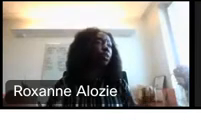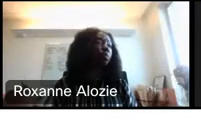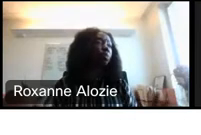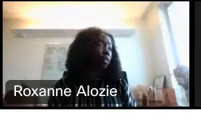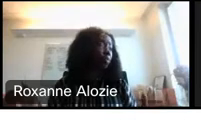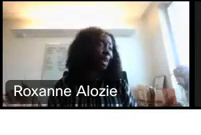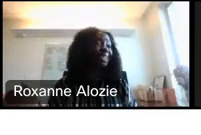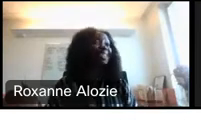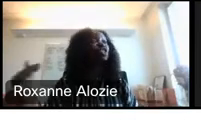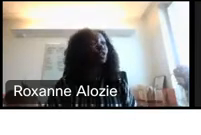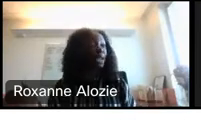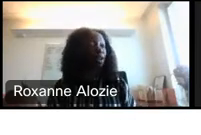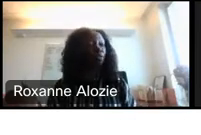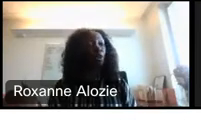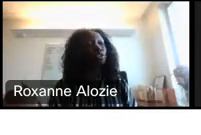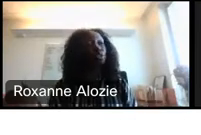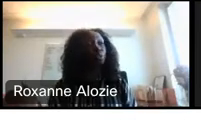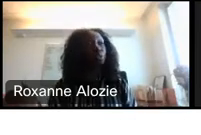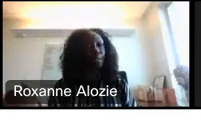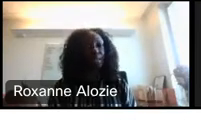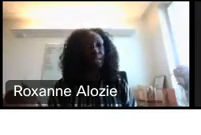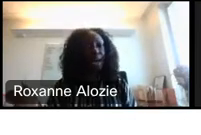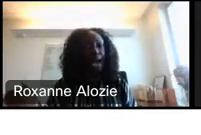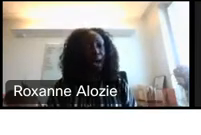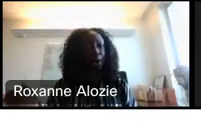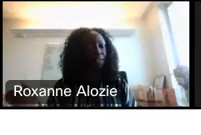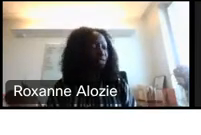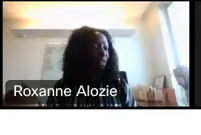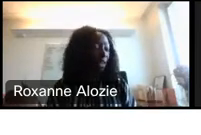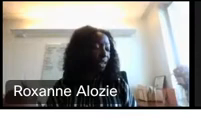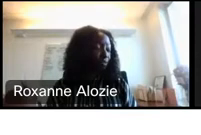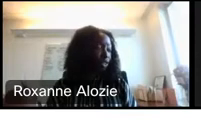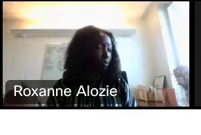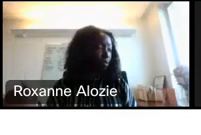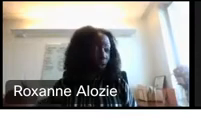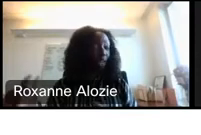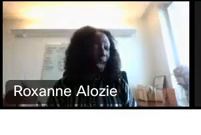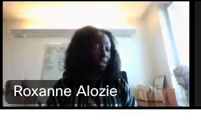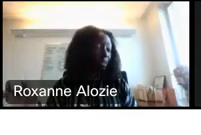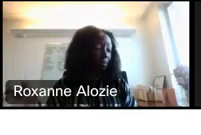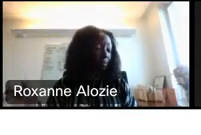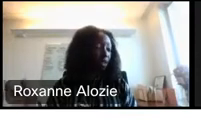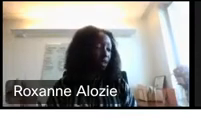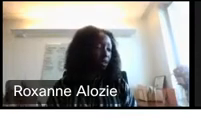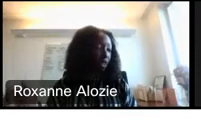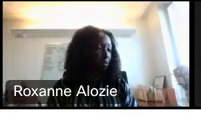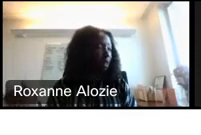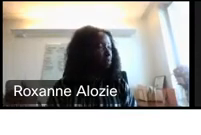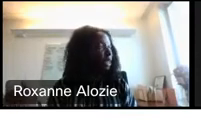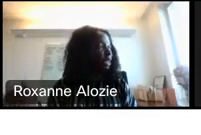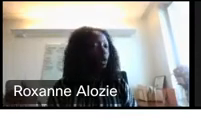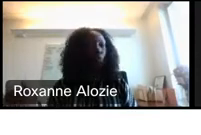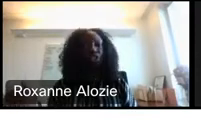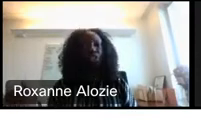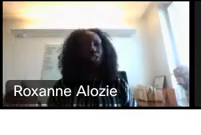then they're going to be, there's going to be additional layer of going to the Office of Investment. We're going to have a meeting with the Investment